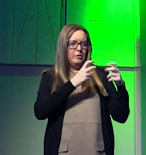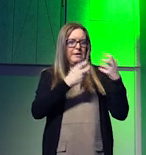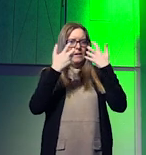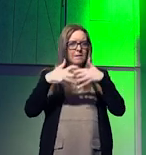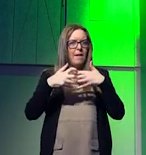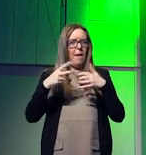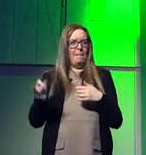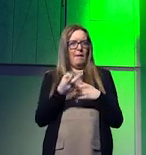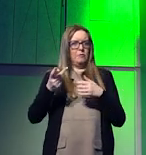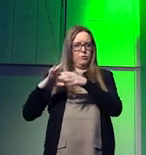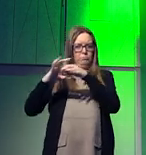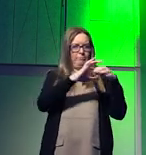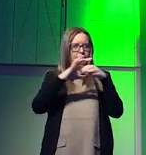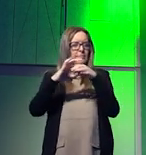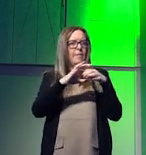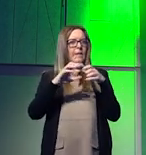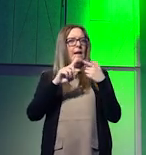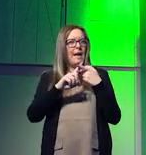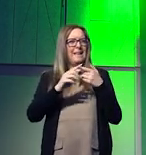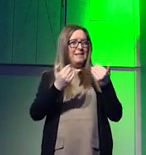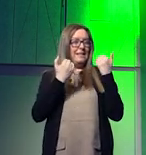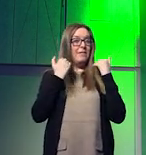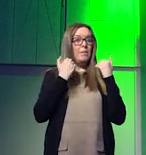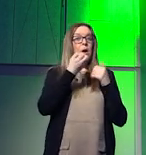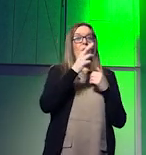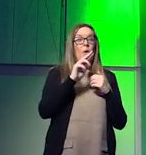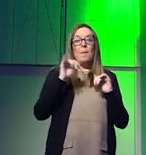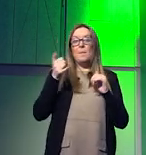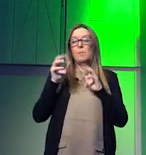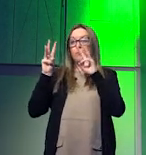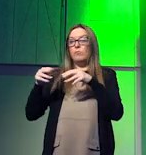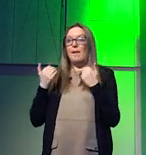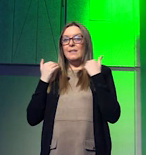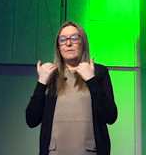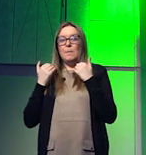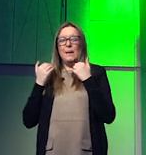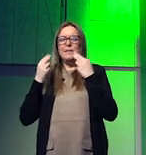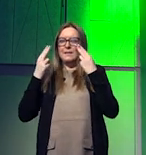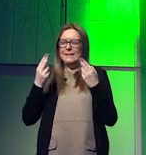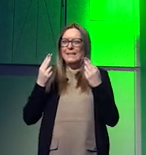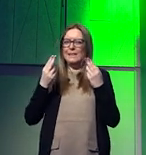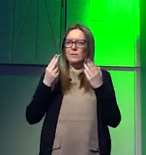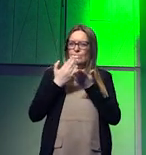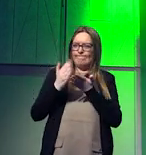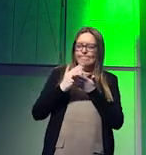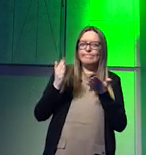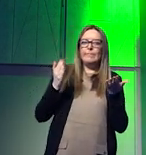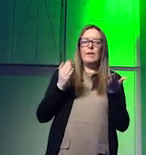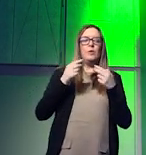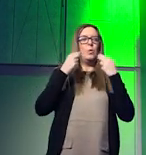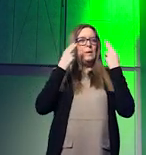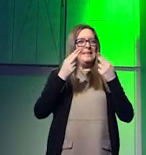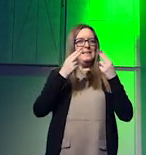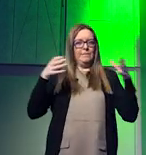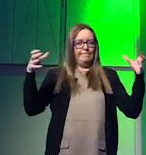partnerships, and information fight or misinformation fight partnerships. This is a relationship now that the EU needs to strike